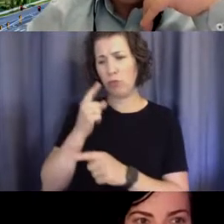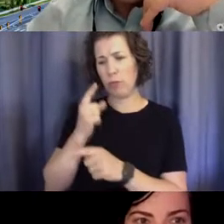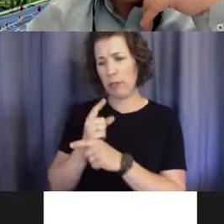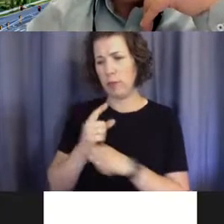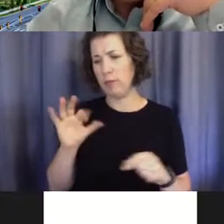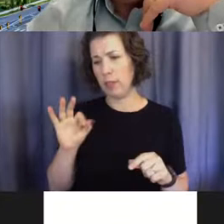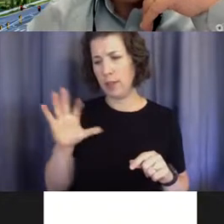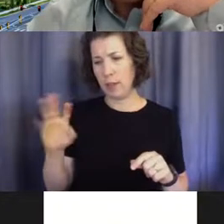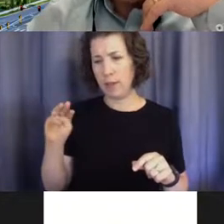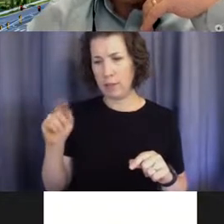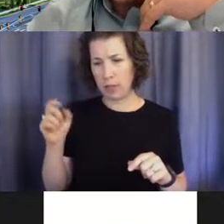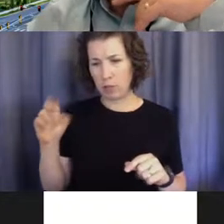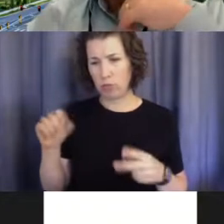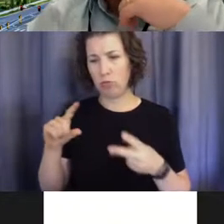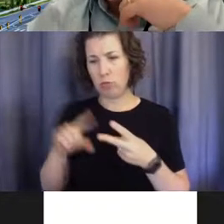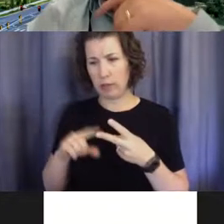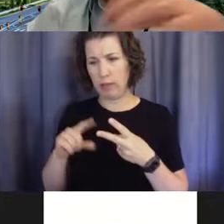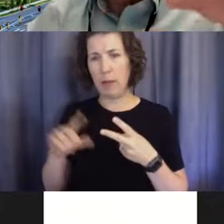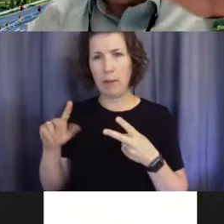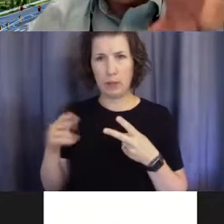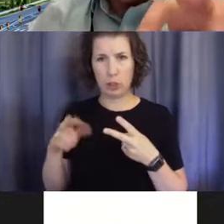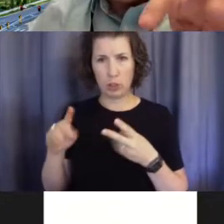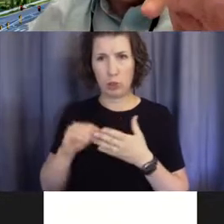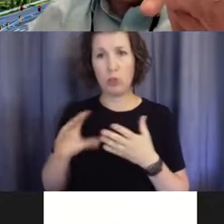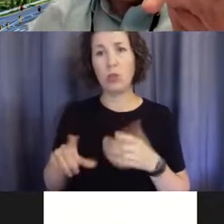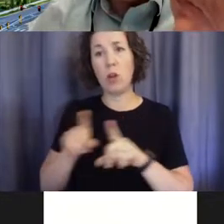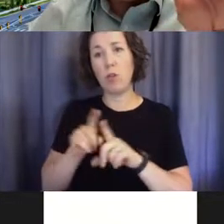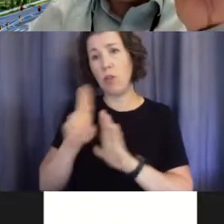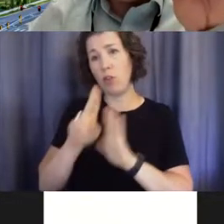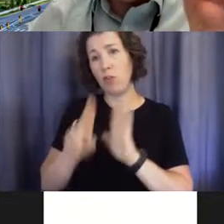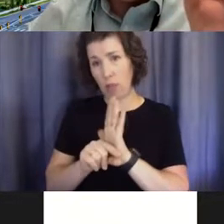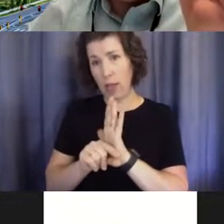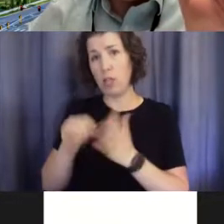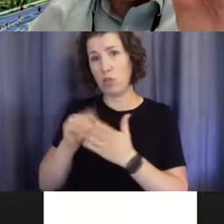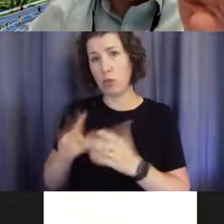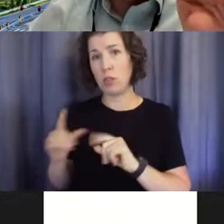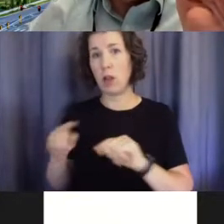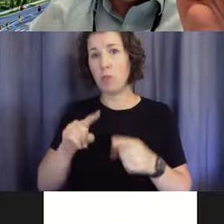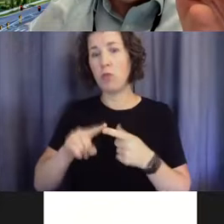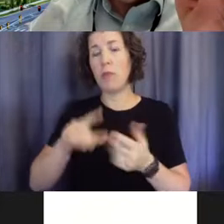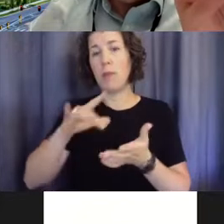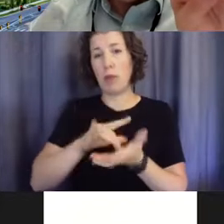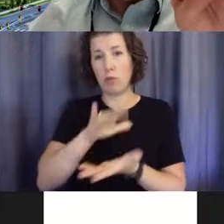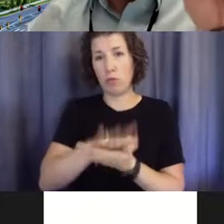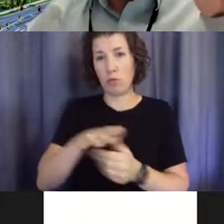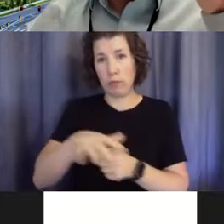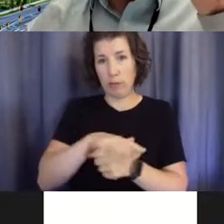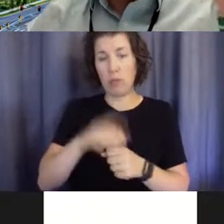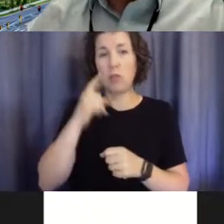then. And we now have undergrad students, the undergrad students come to the medical school campus for their junior and senior year, uh,